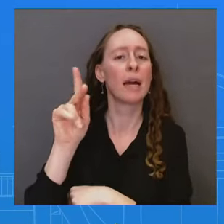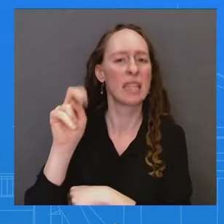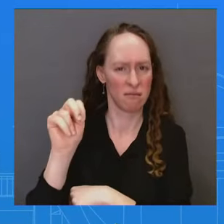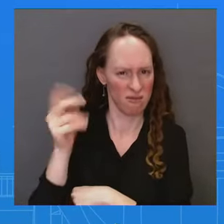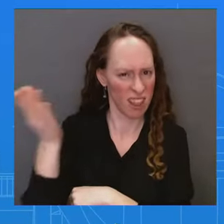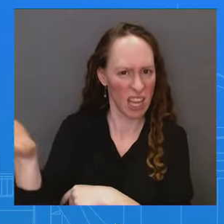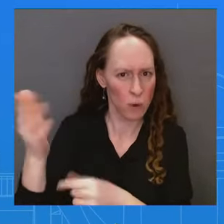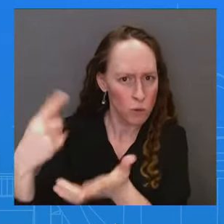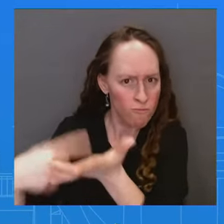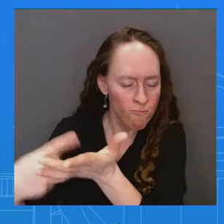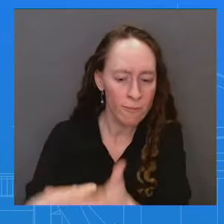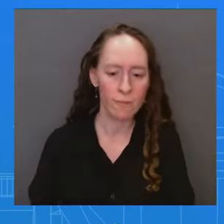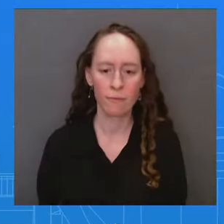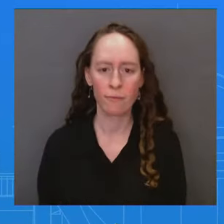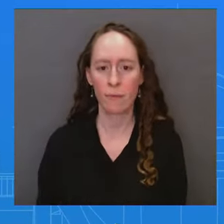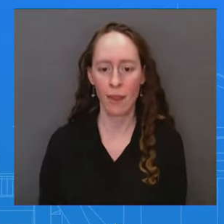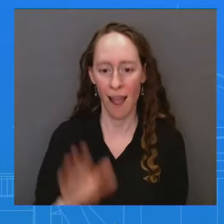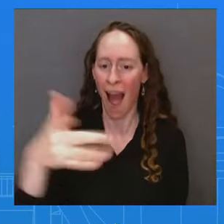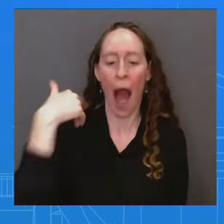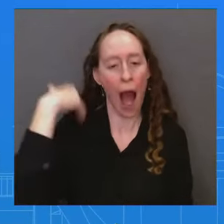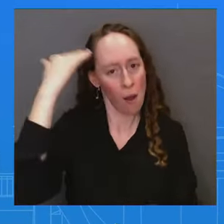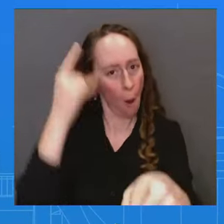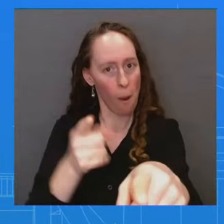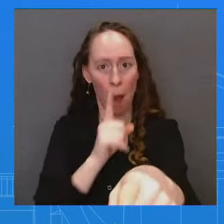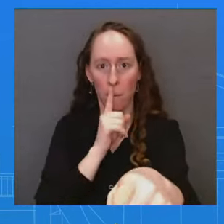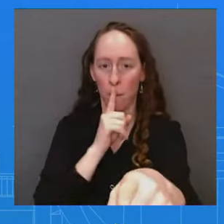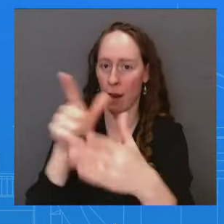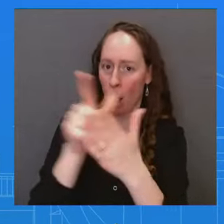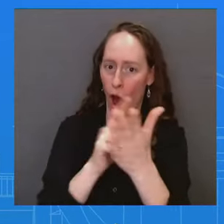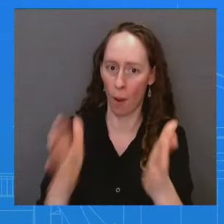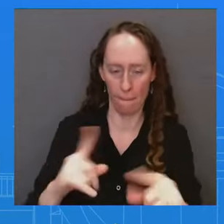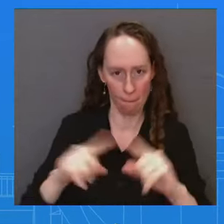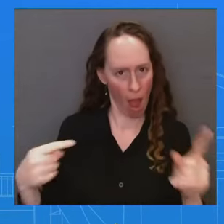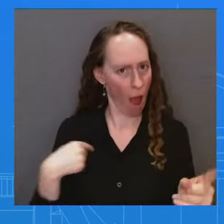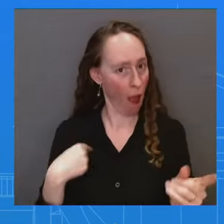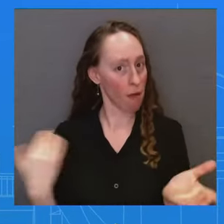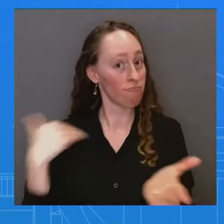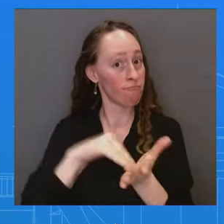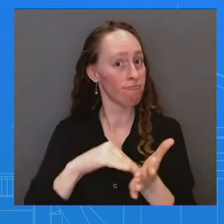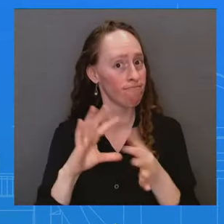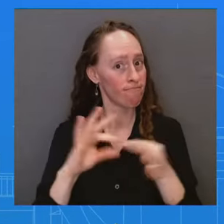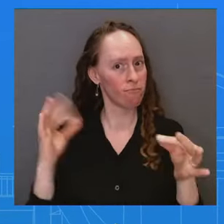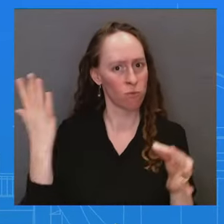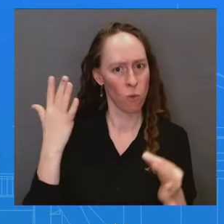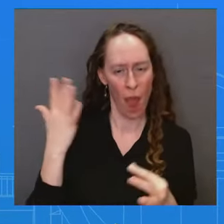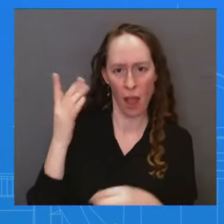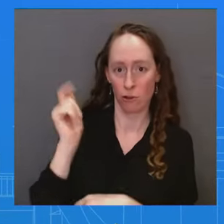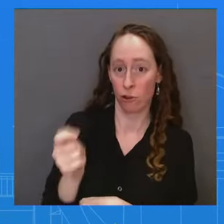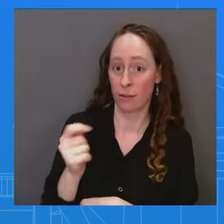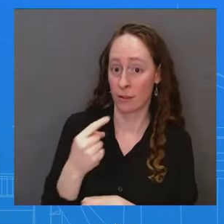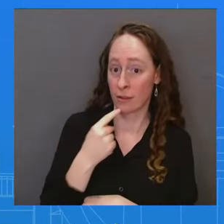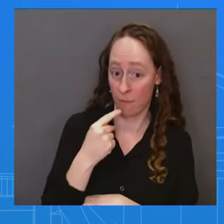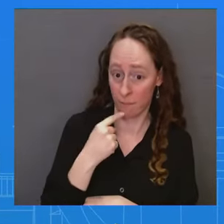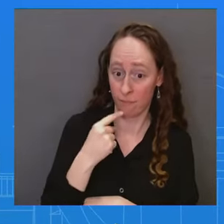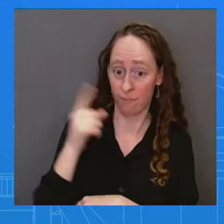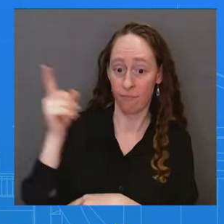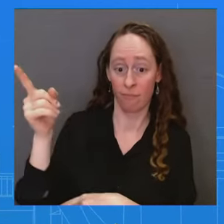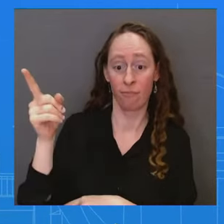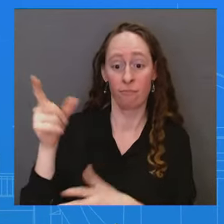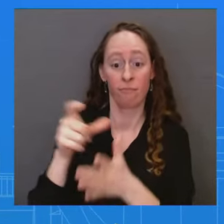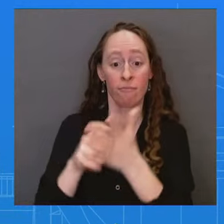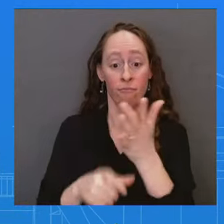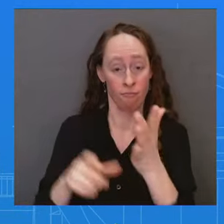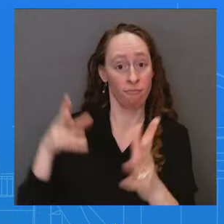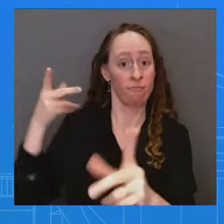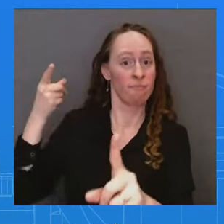what the judge said, which is Israel is a violation of Article 2A, 2B, 2C, and 2D. He said that the bombing